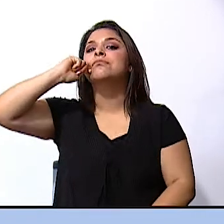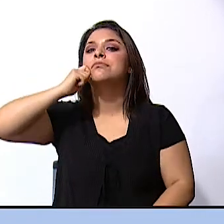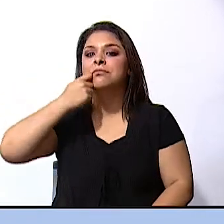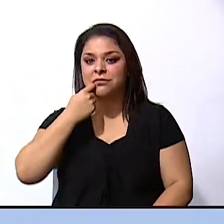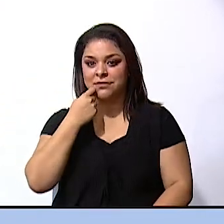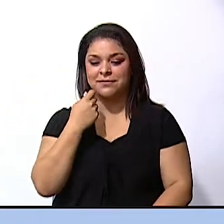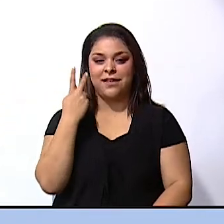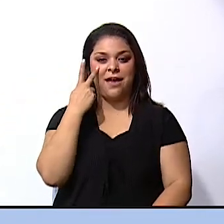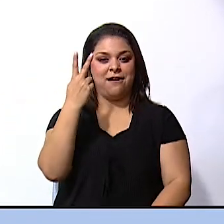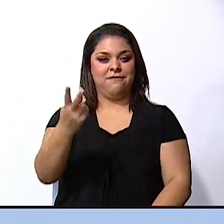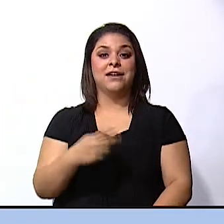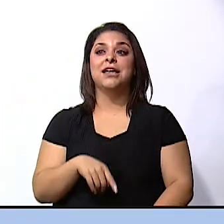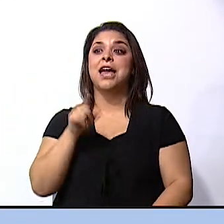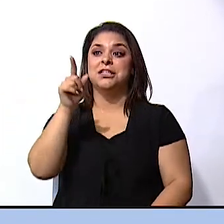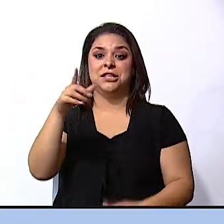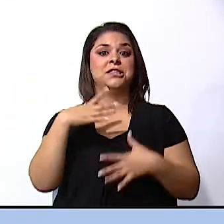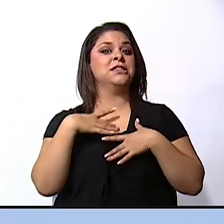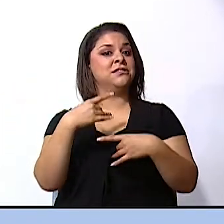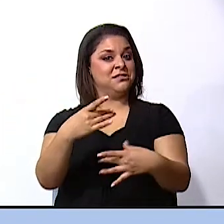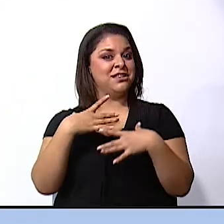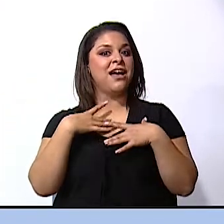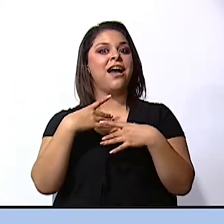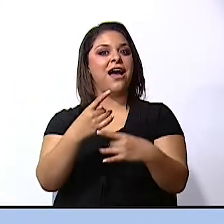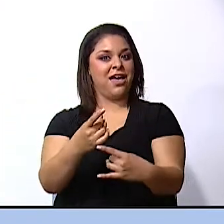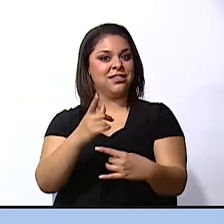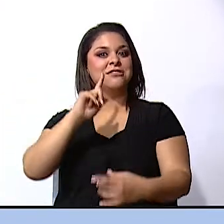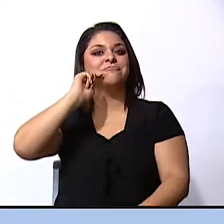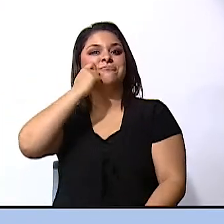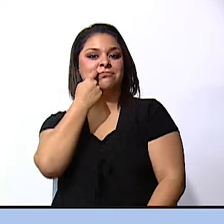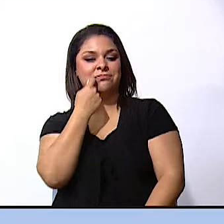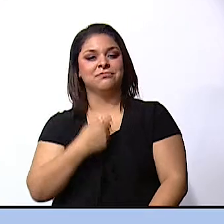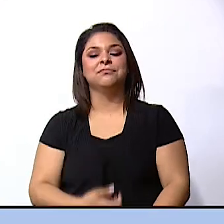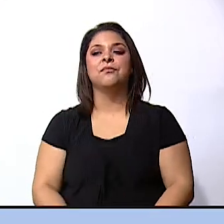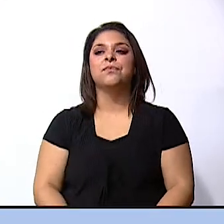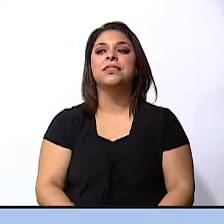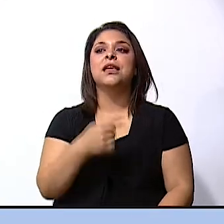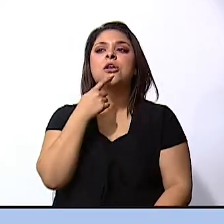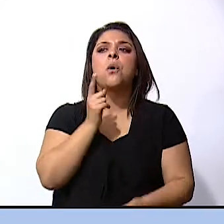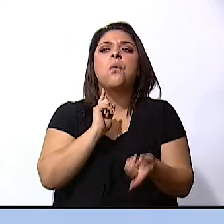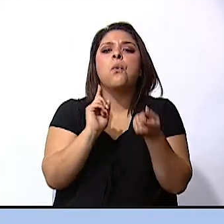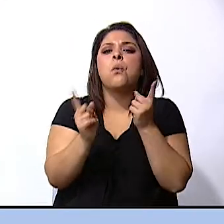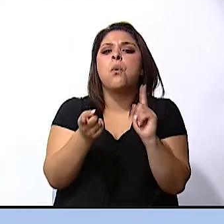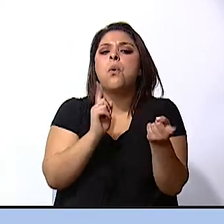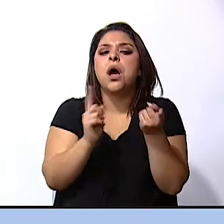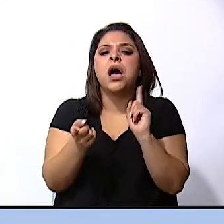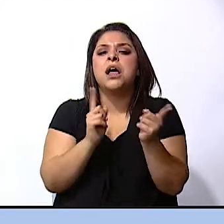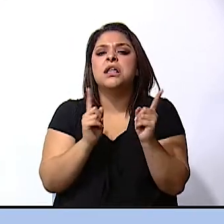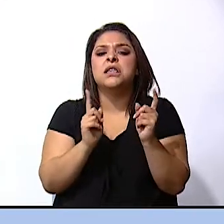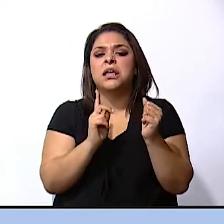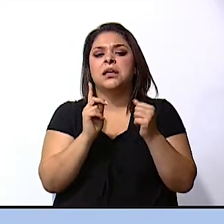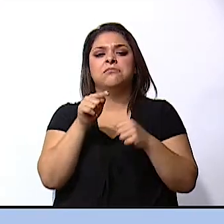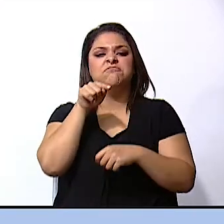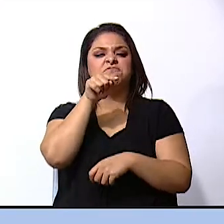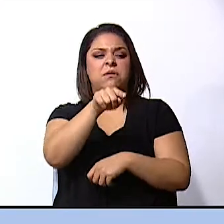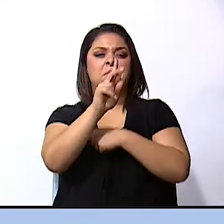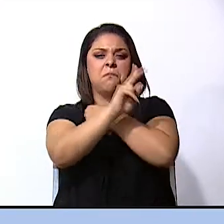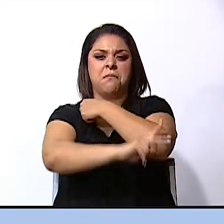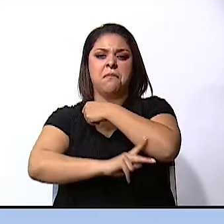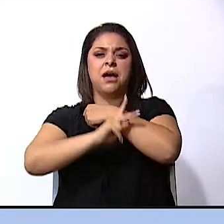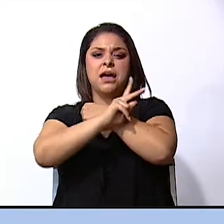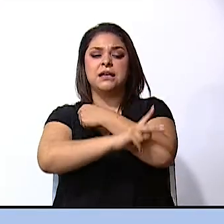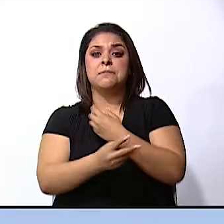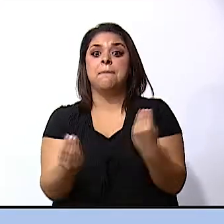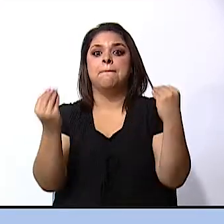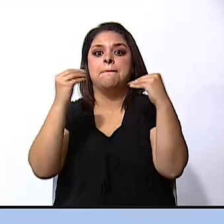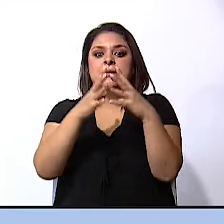that's a very interesting riddle what is the most linguistically diverse